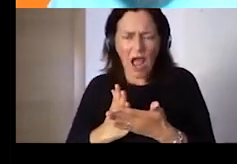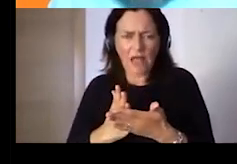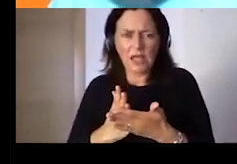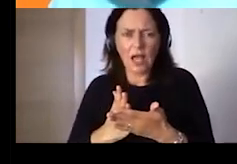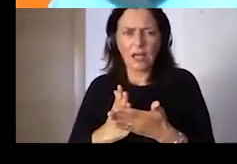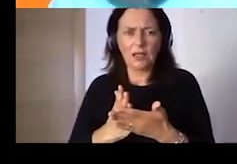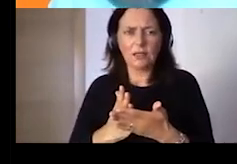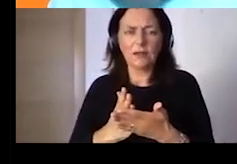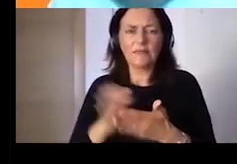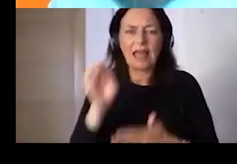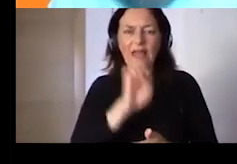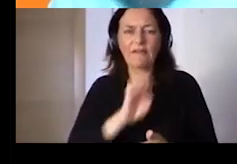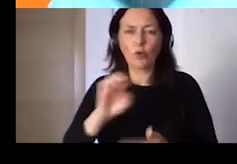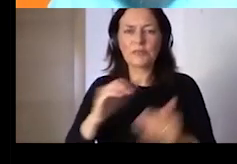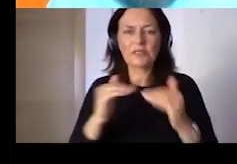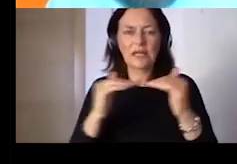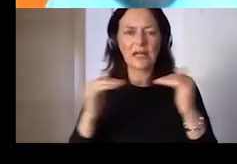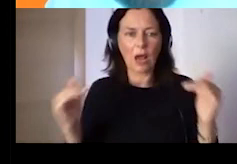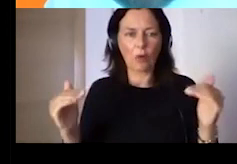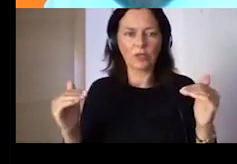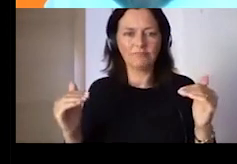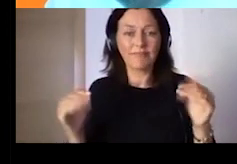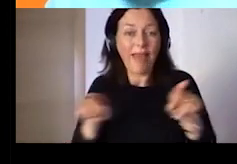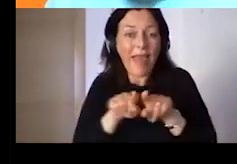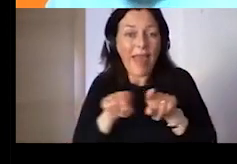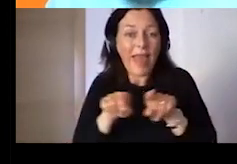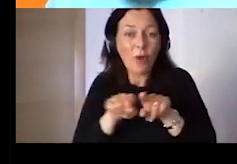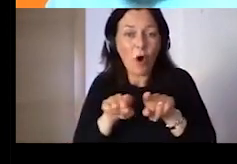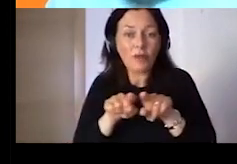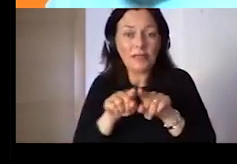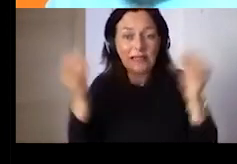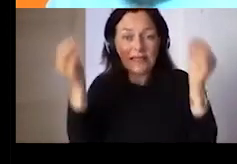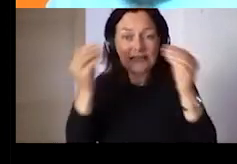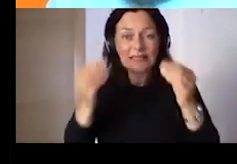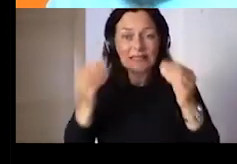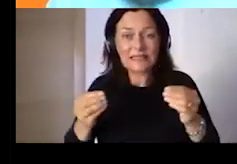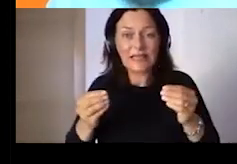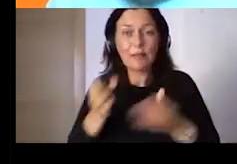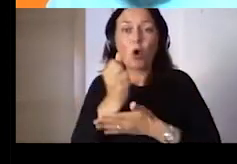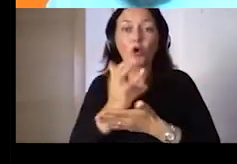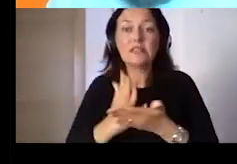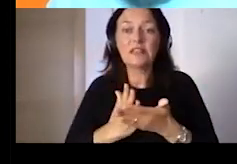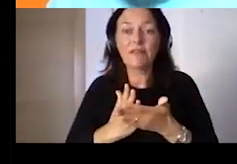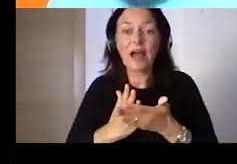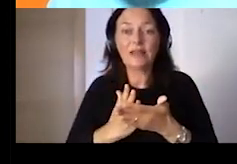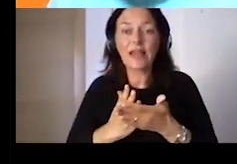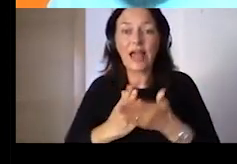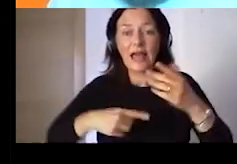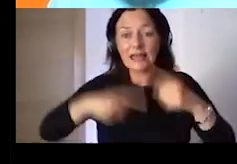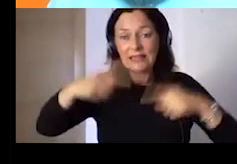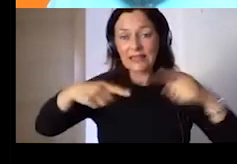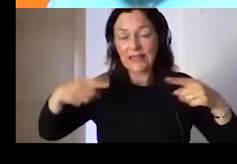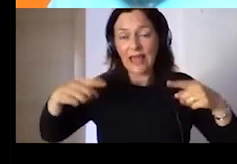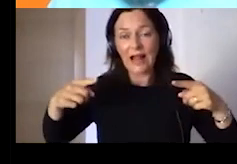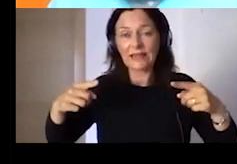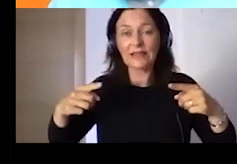And I'm going to conclude with the fifth recommendation, which is acting in accordance